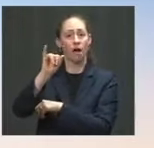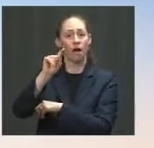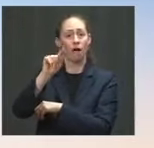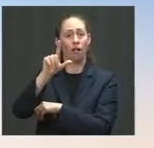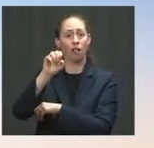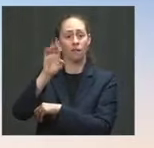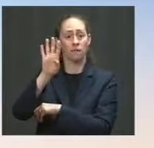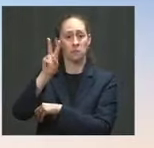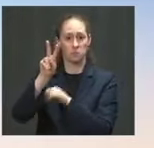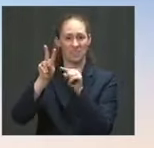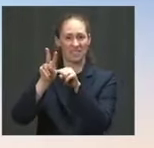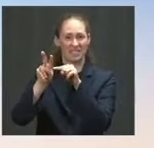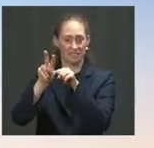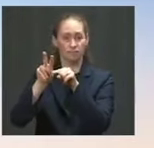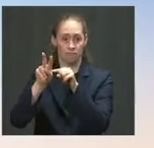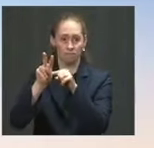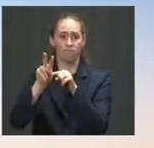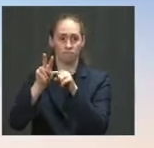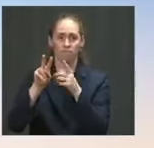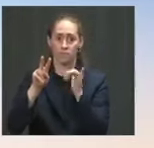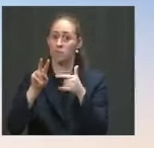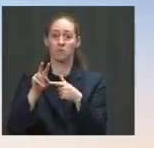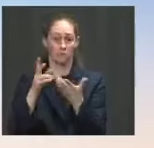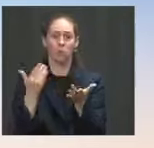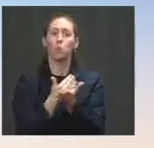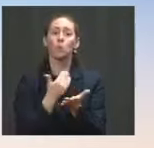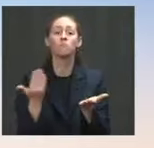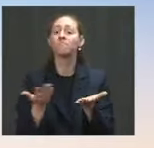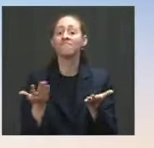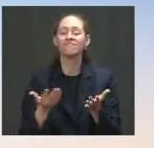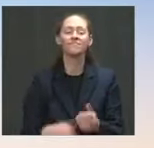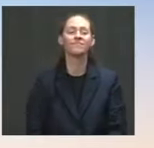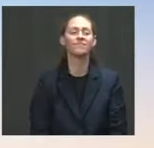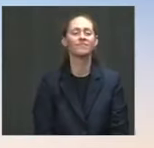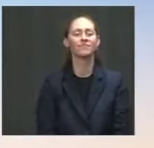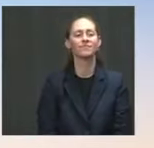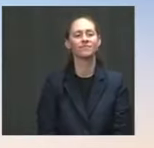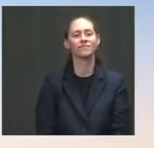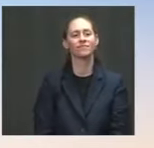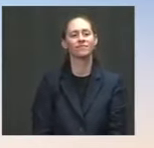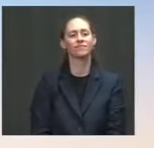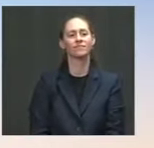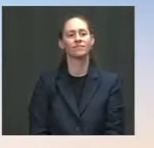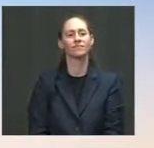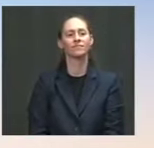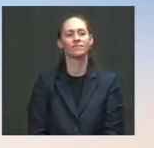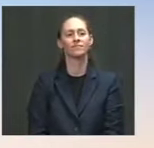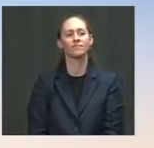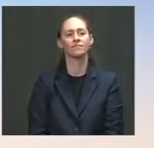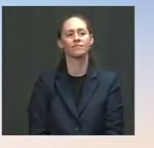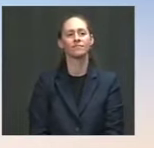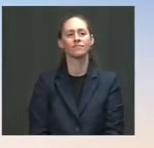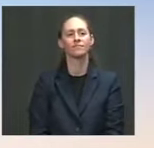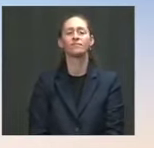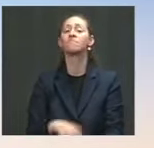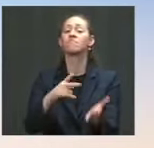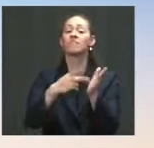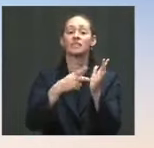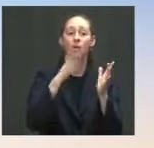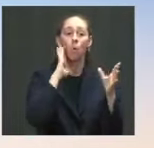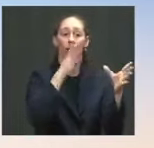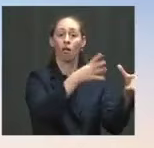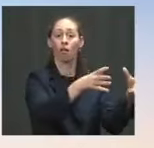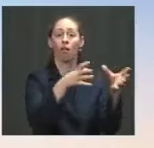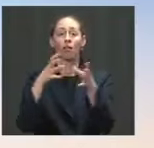newer step that we have started to take, which is moving migrants from one part of the border to another, where there might be more processing capability or